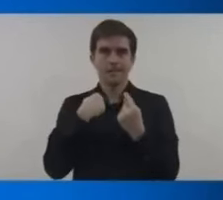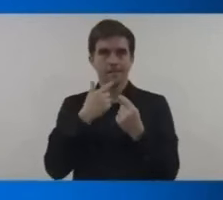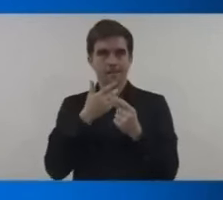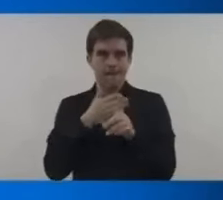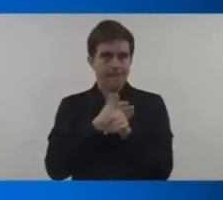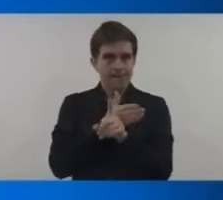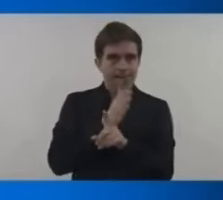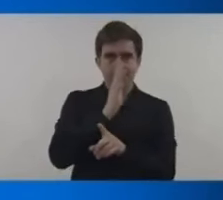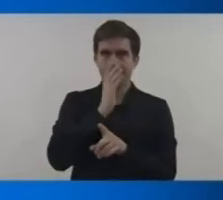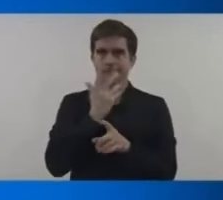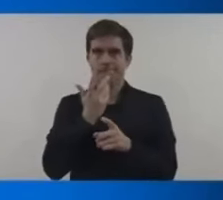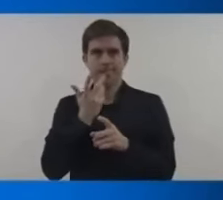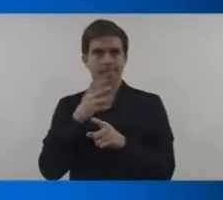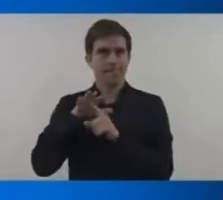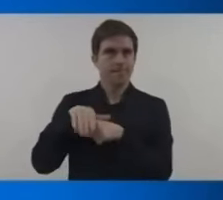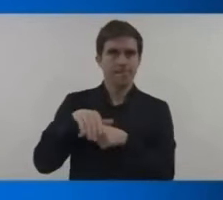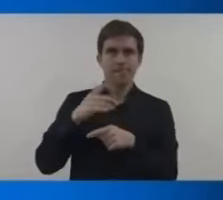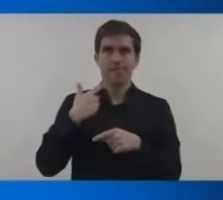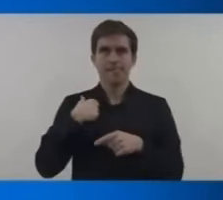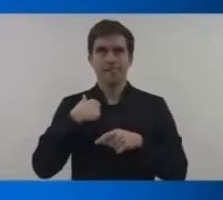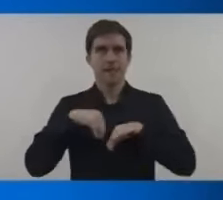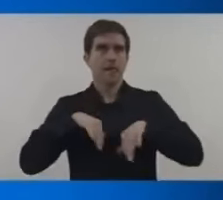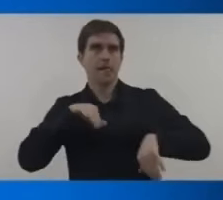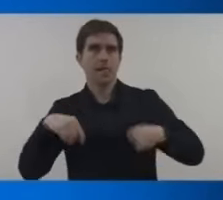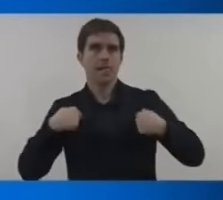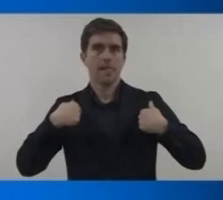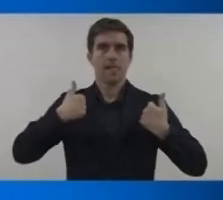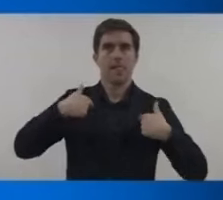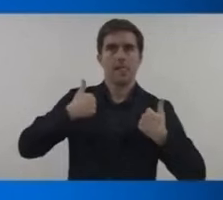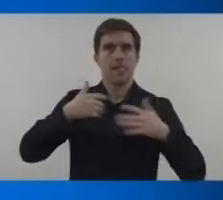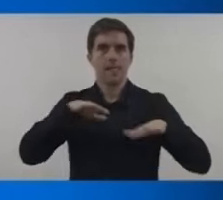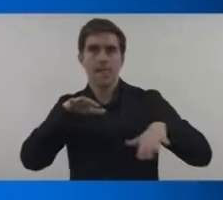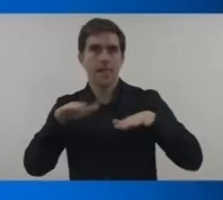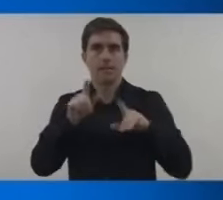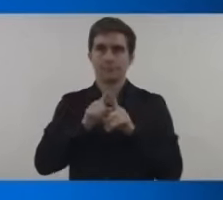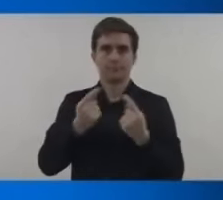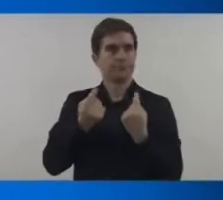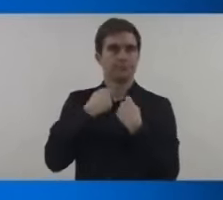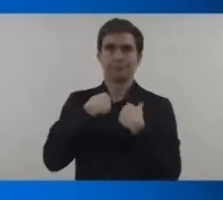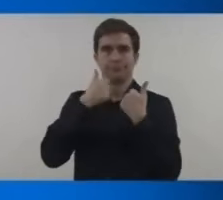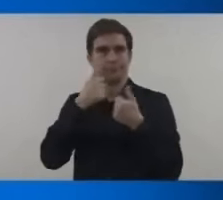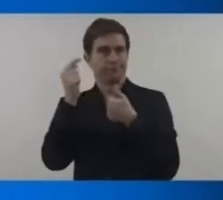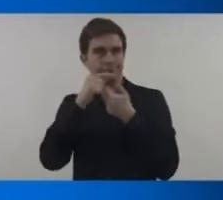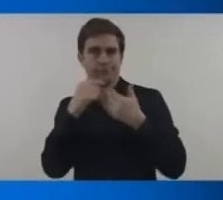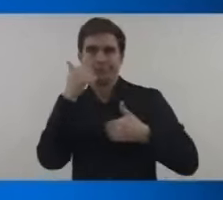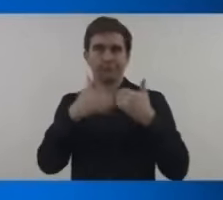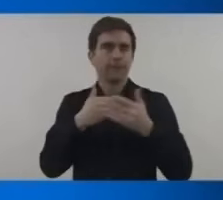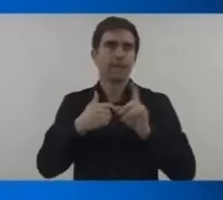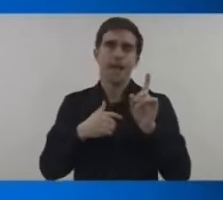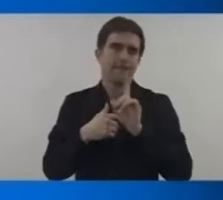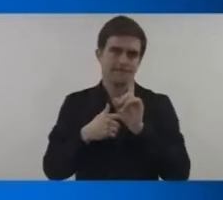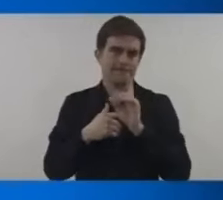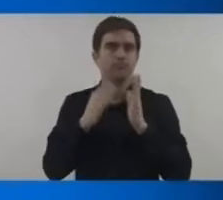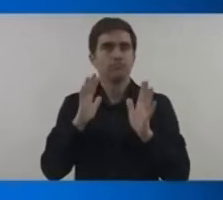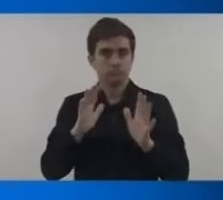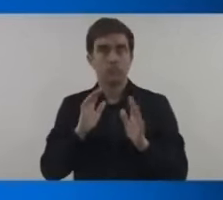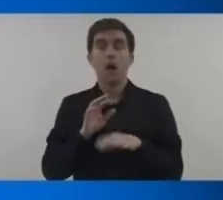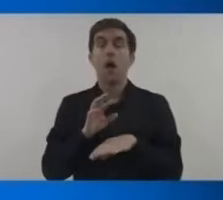fake news media and so-called independent ngos and some politicians